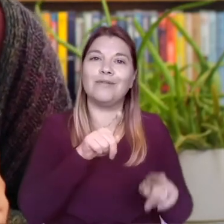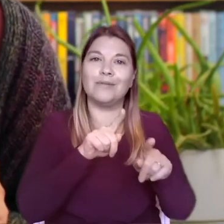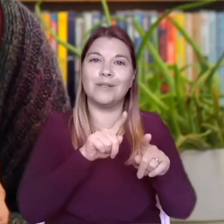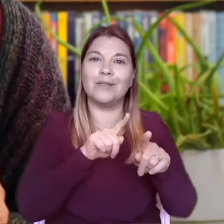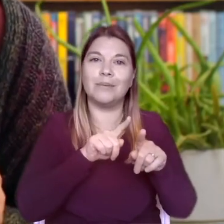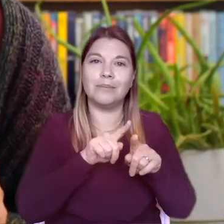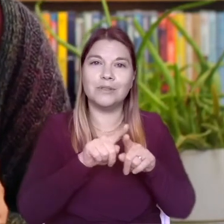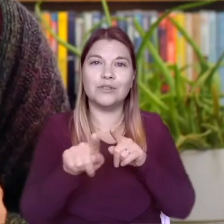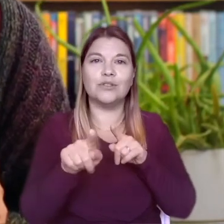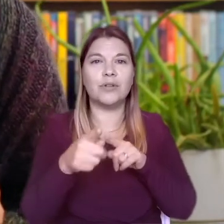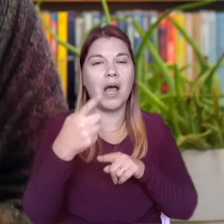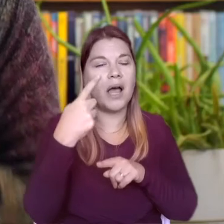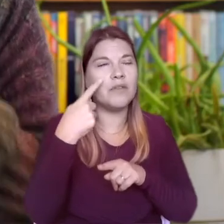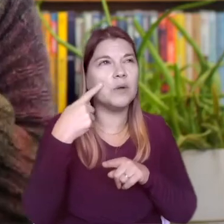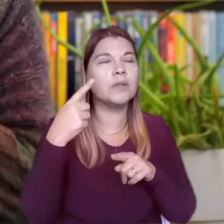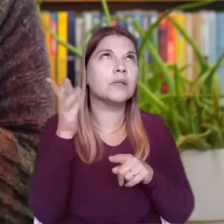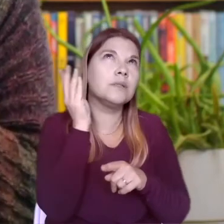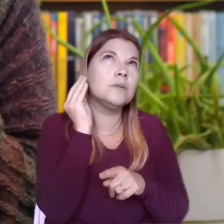individual sounds that you are making